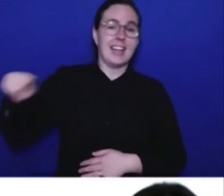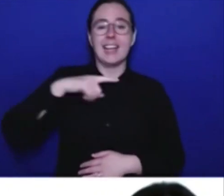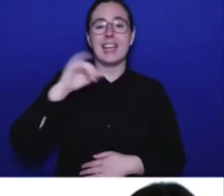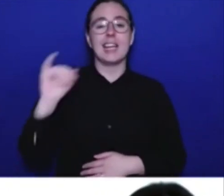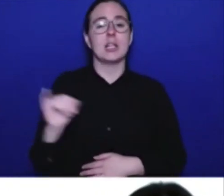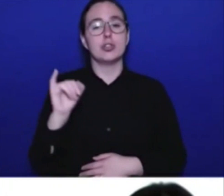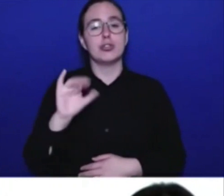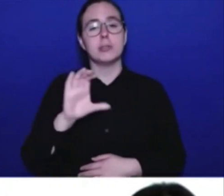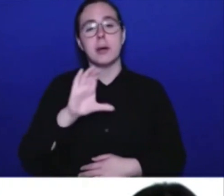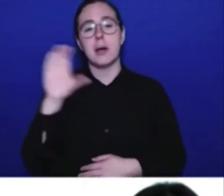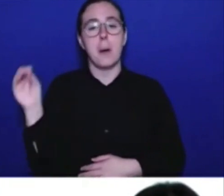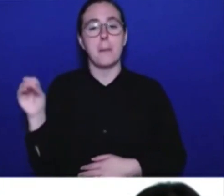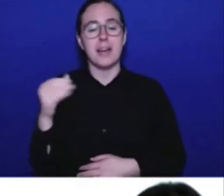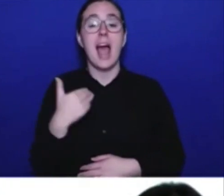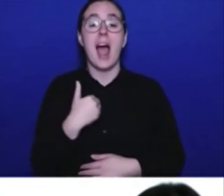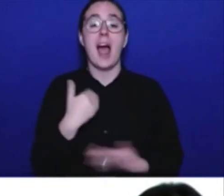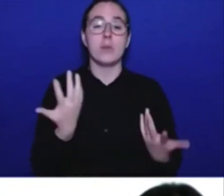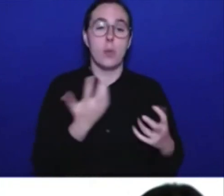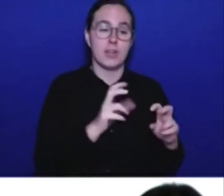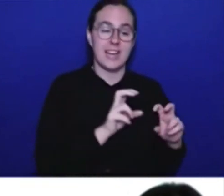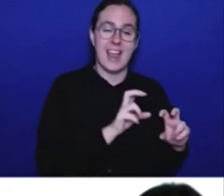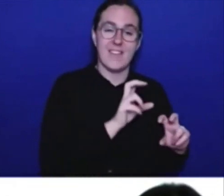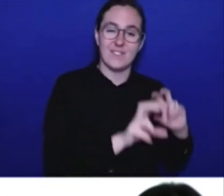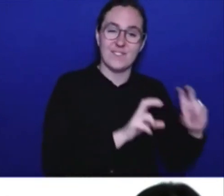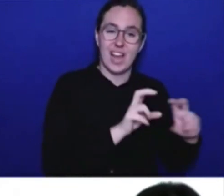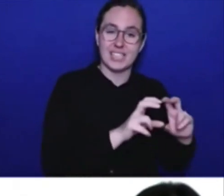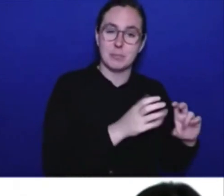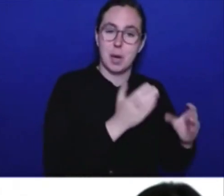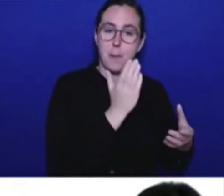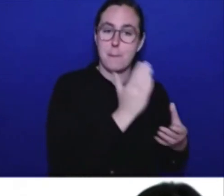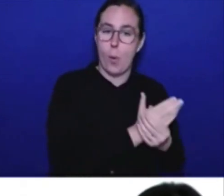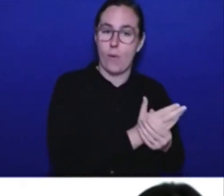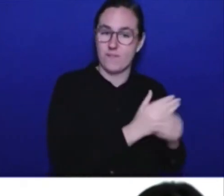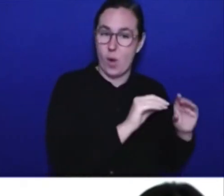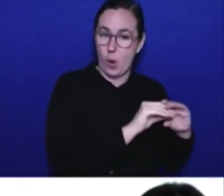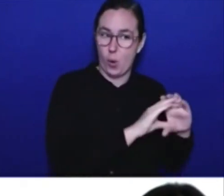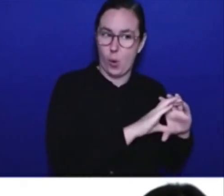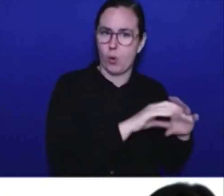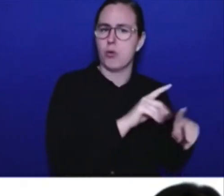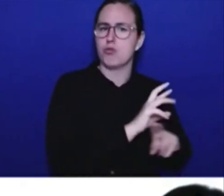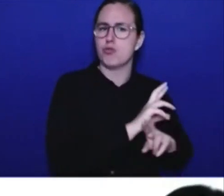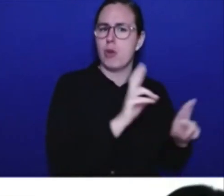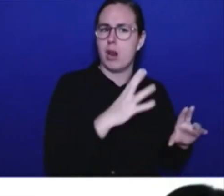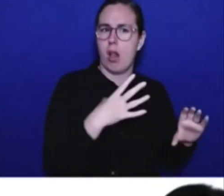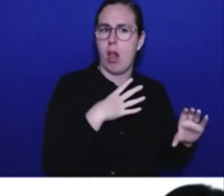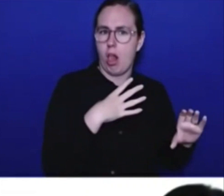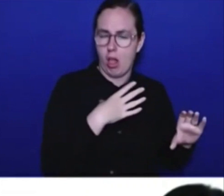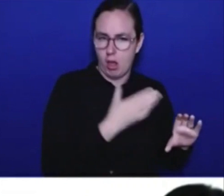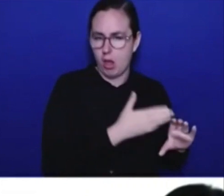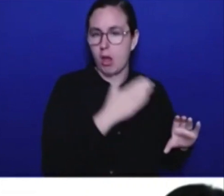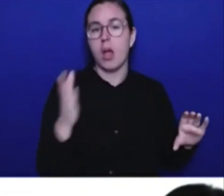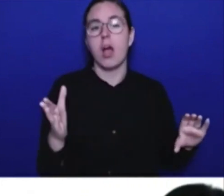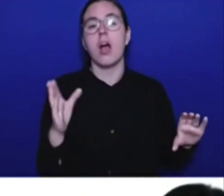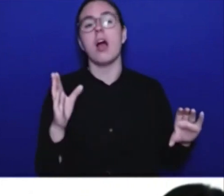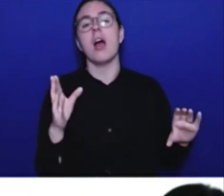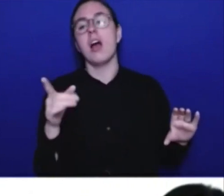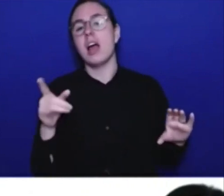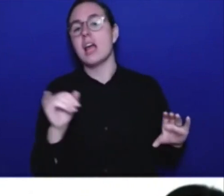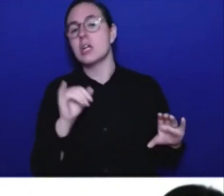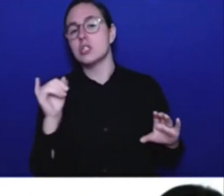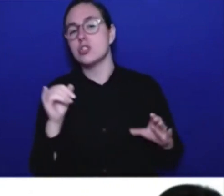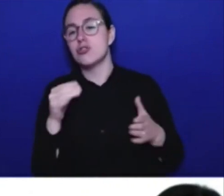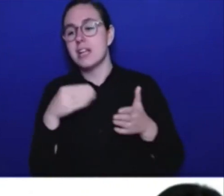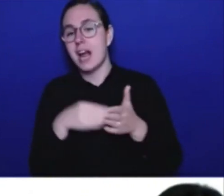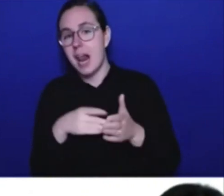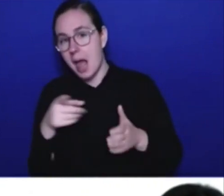that allows you to set aside money for claims you're going to pay in the future. In addition, or built into that, we have money that's